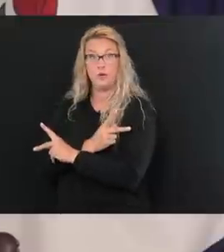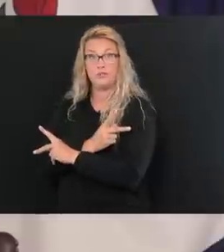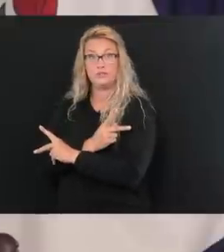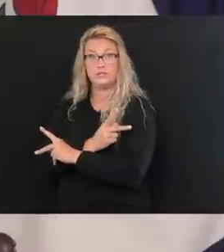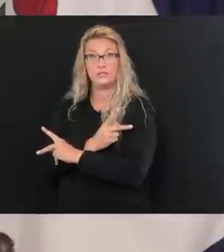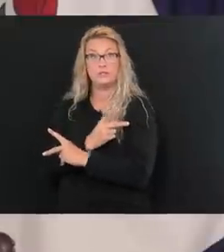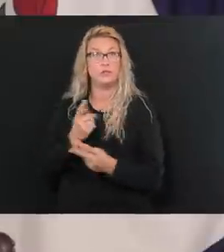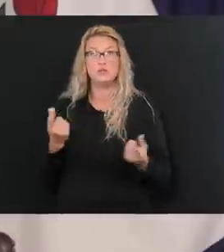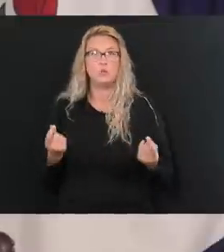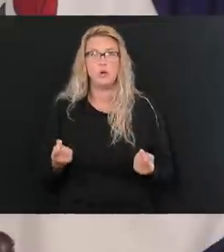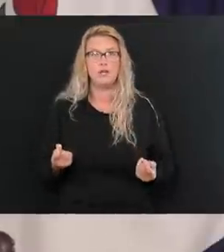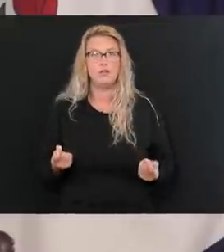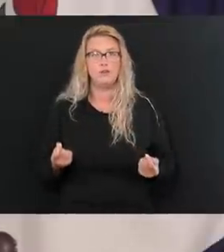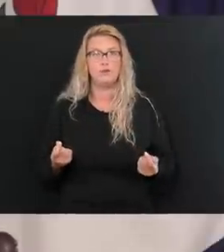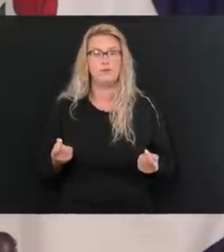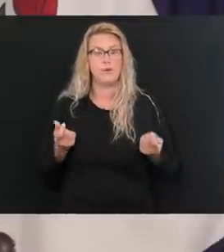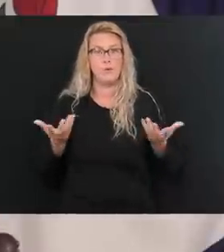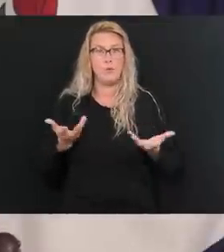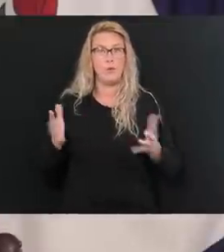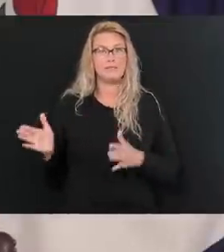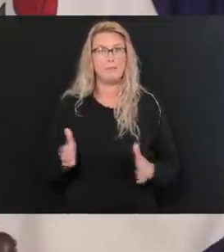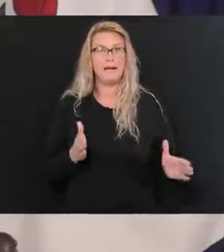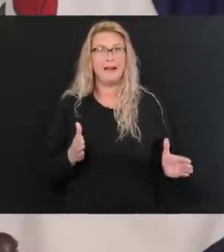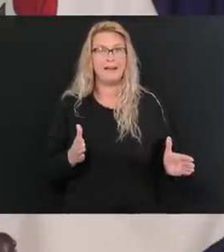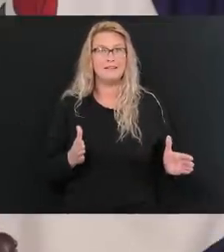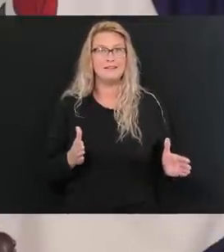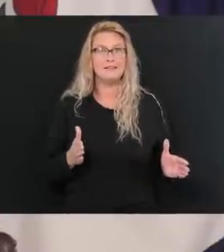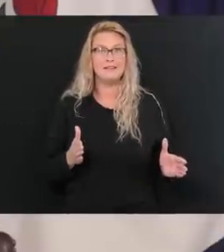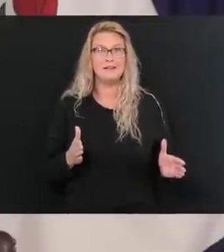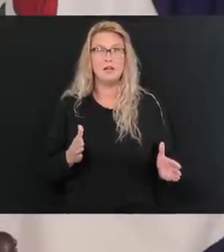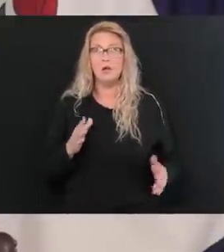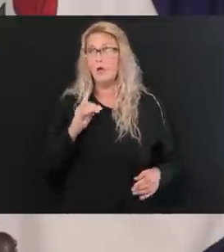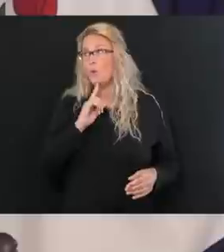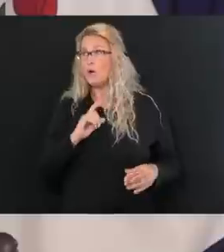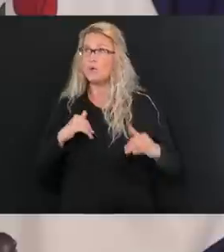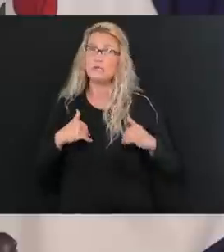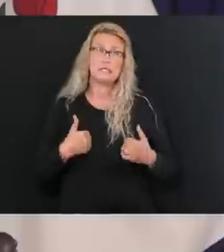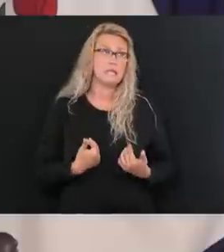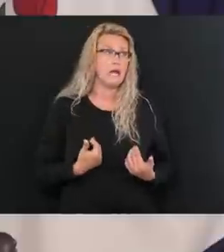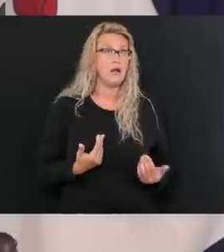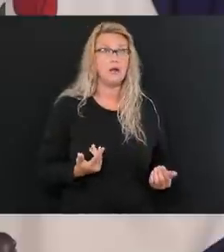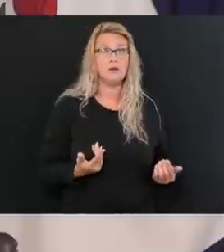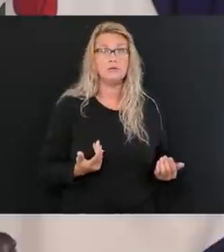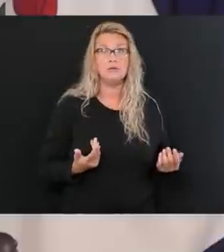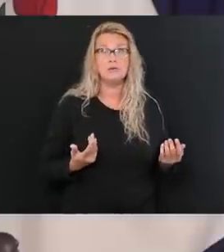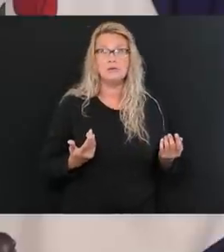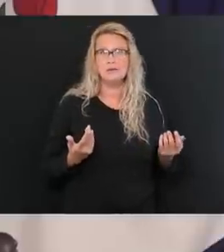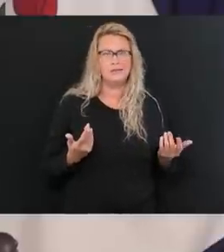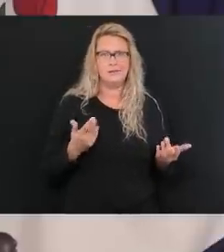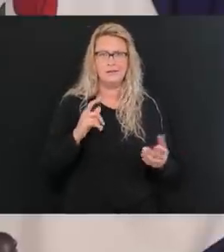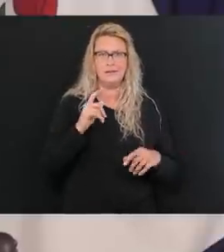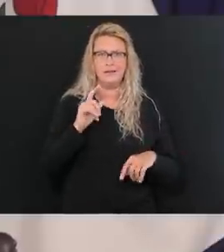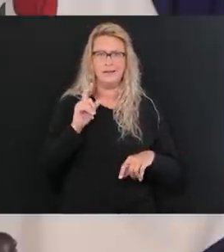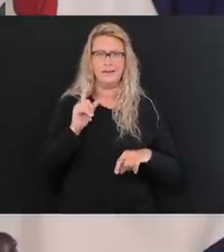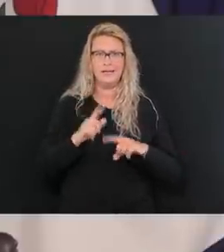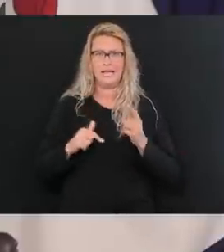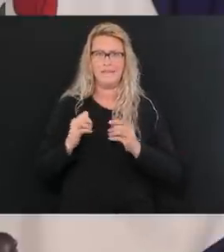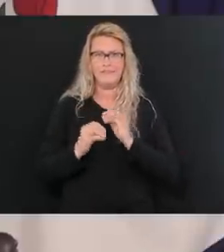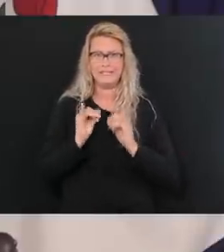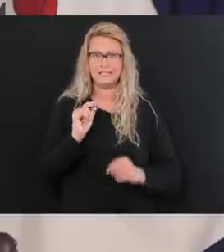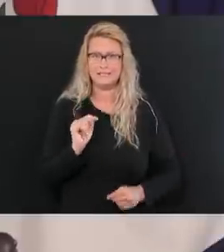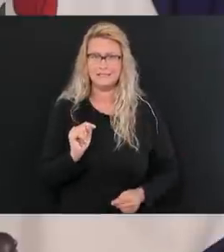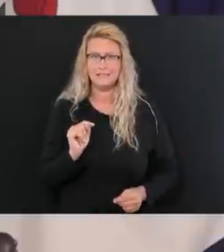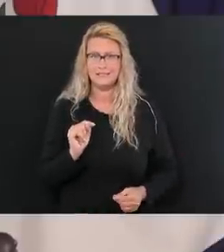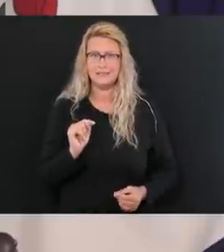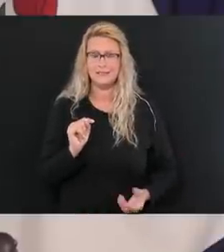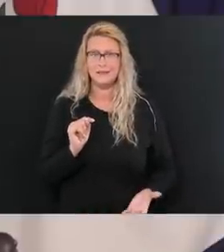So what do we do? What do we do? We say we're lonely or we're tired or whatever. That's not just going to cut it, especially not going to cut it